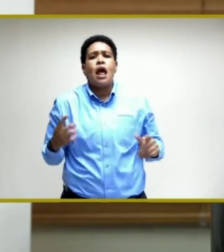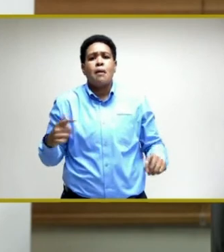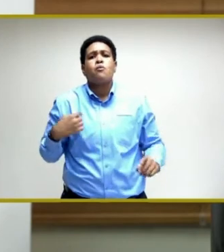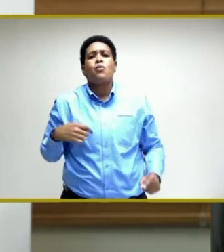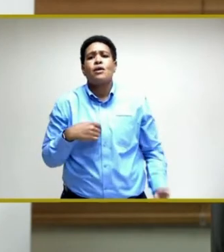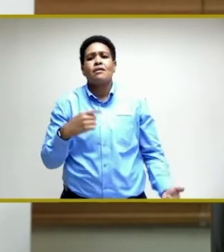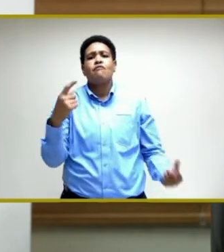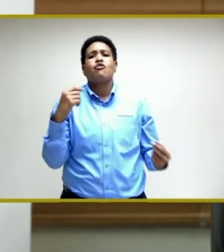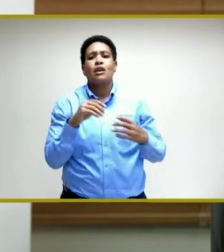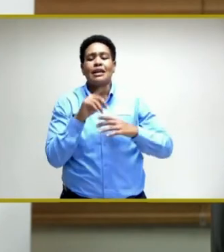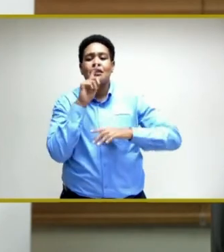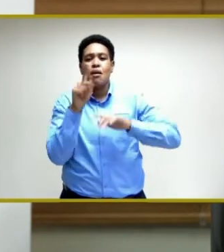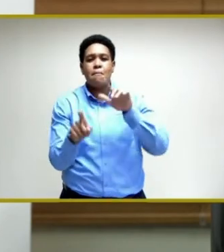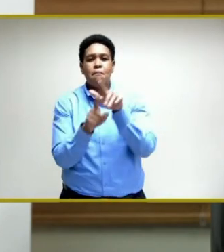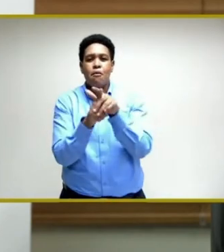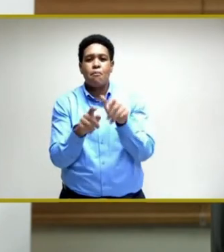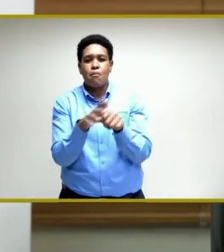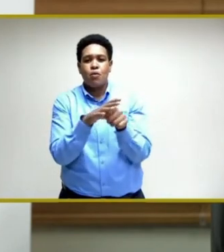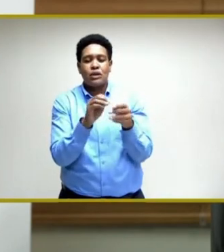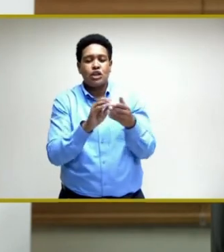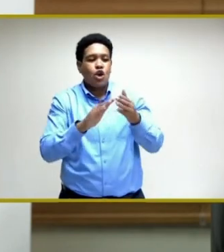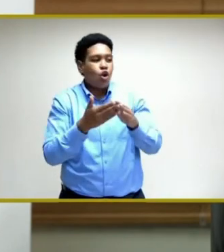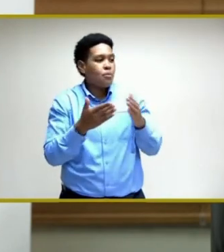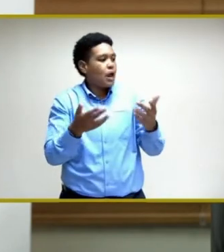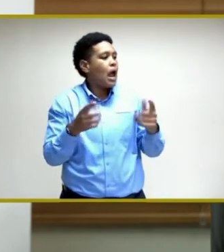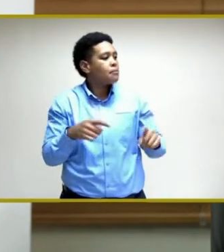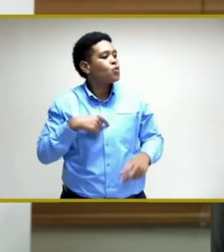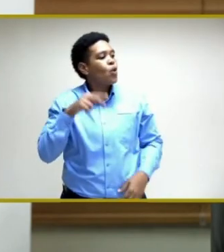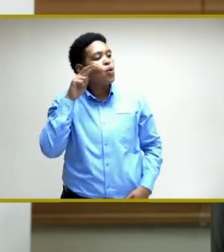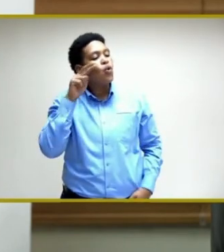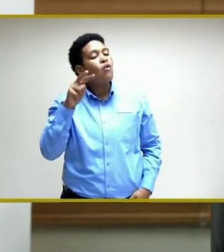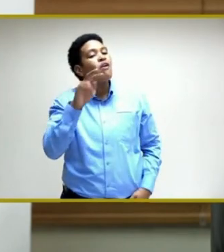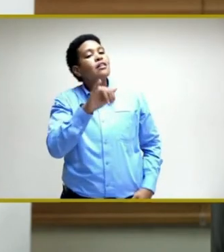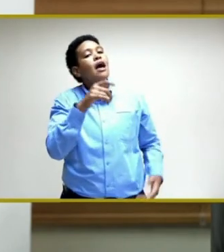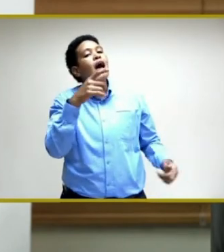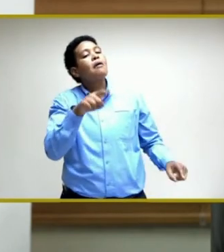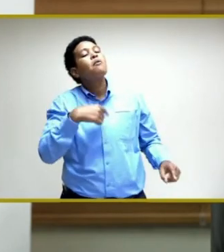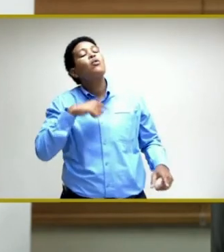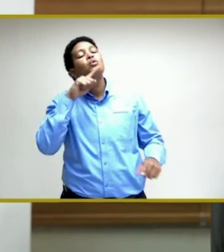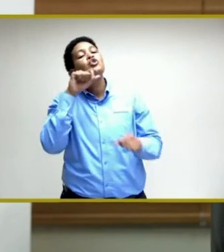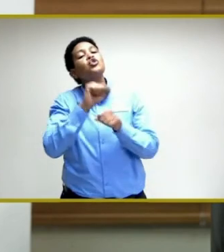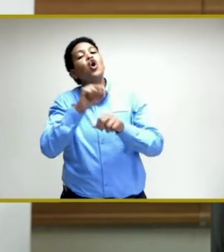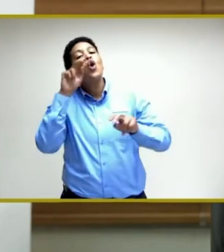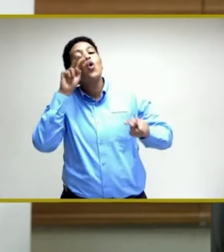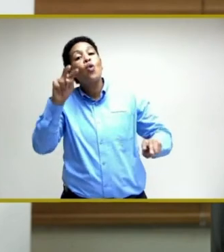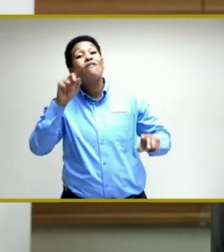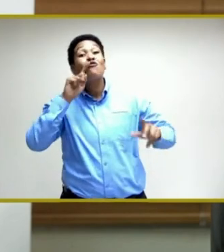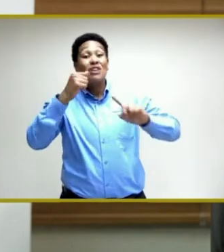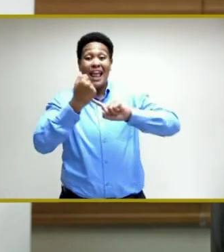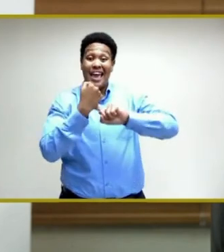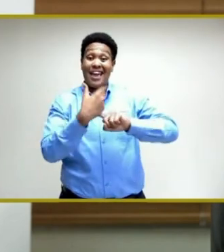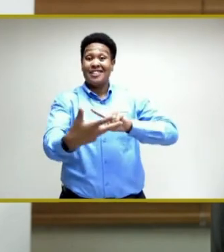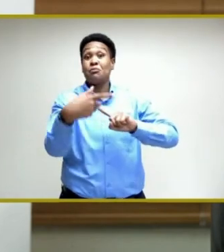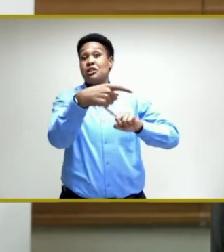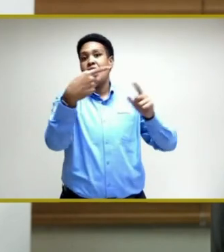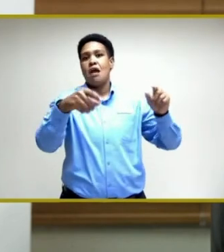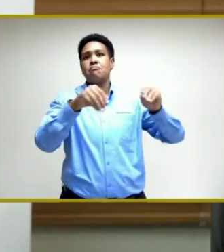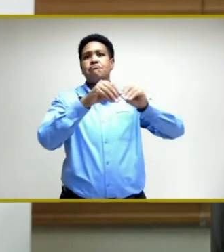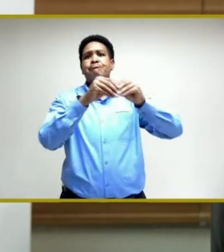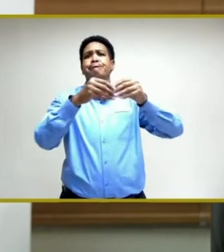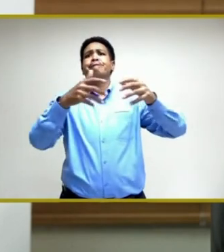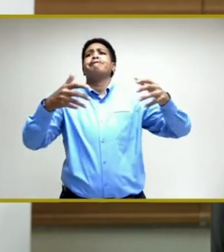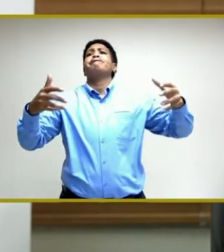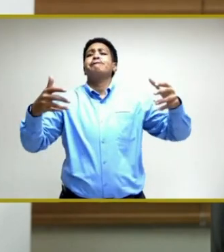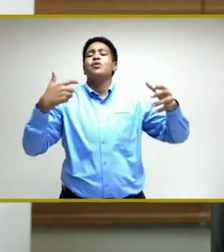done at a pop-up site in a community. And so we look forward to that, and we certainly look forward to the expansion of that, because we do